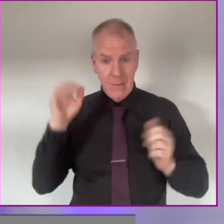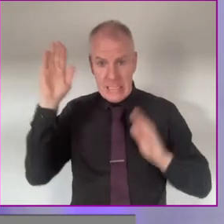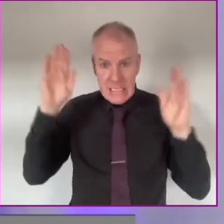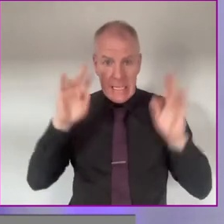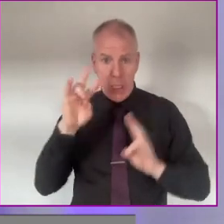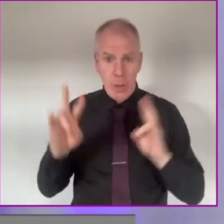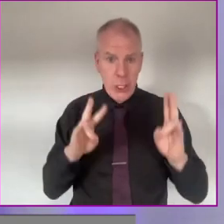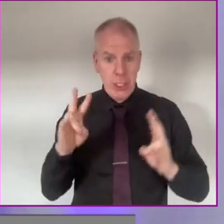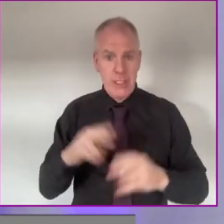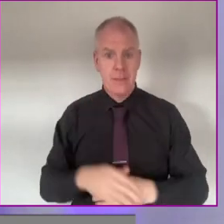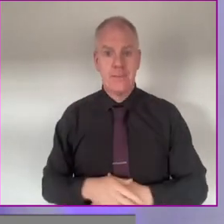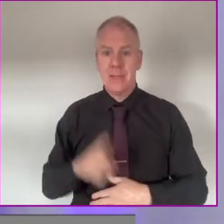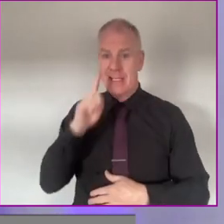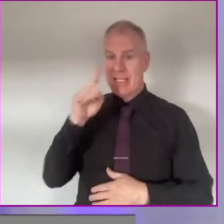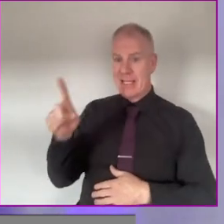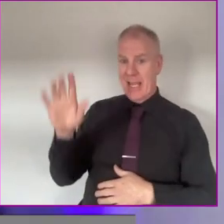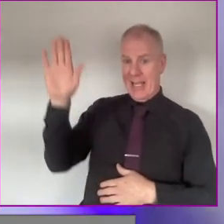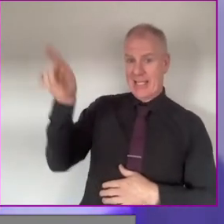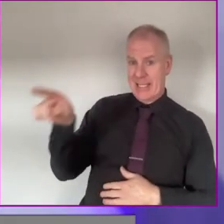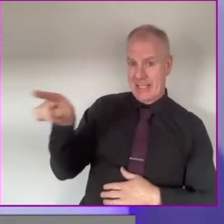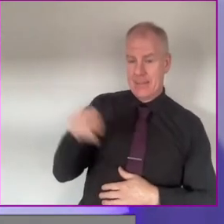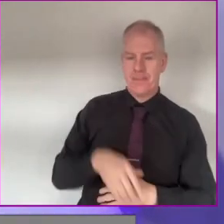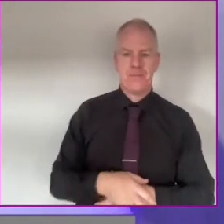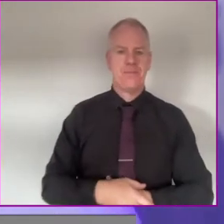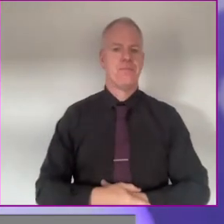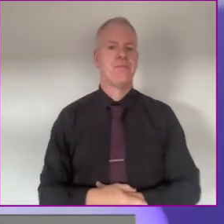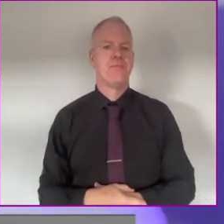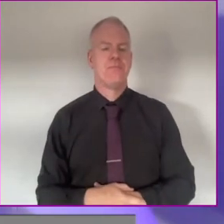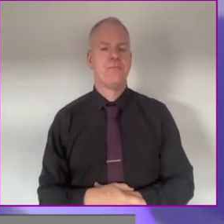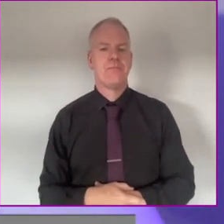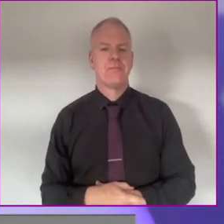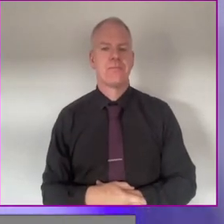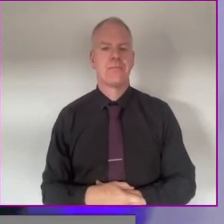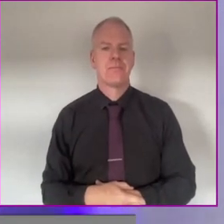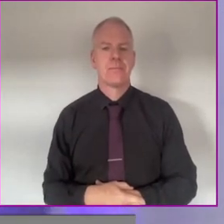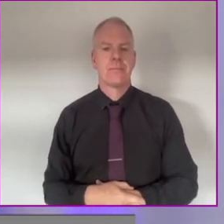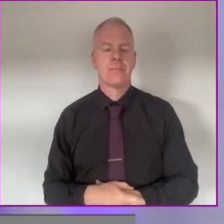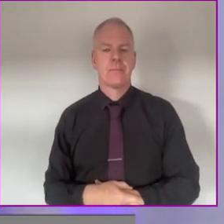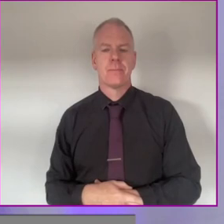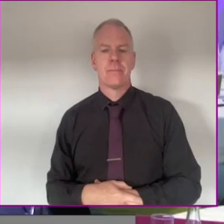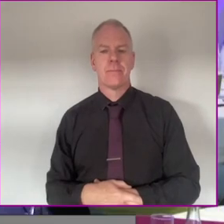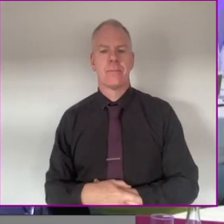have a particular? I can see a hand there at the back there.